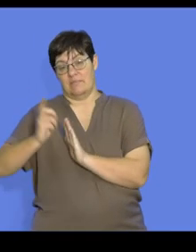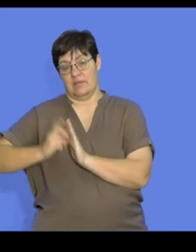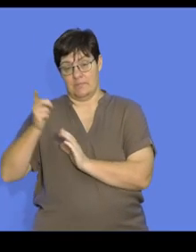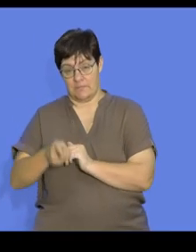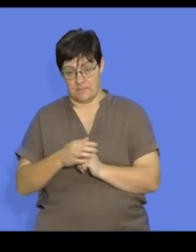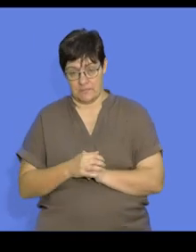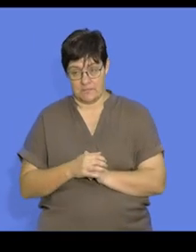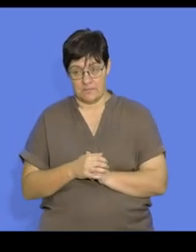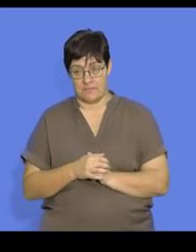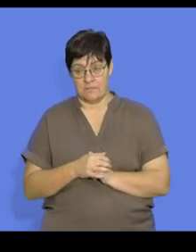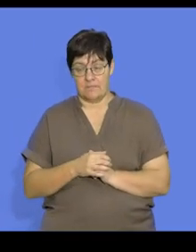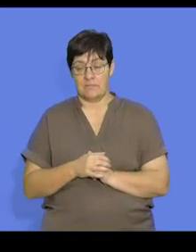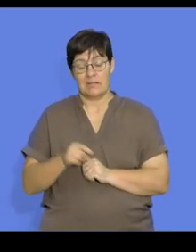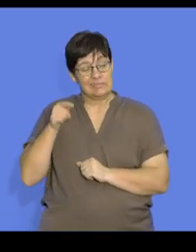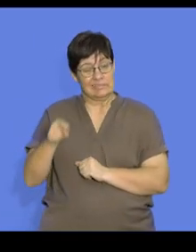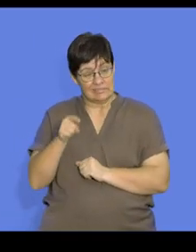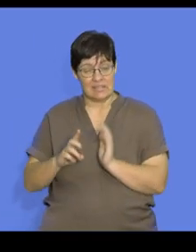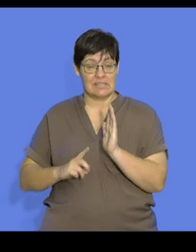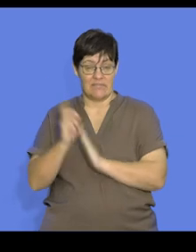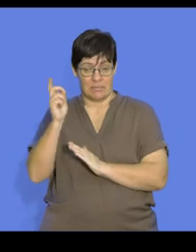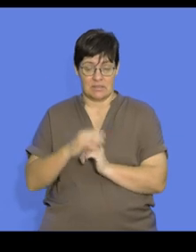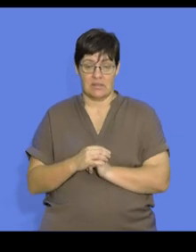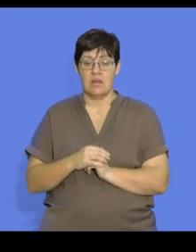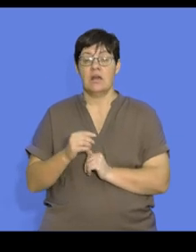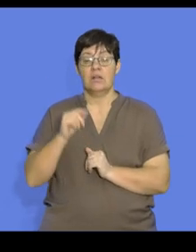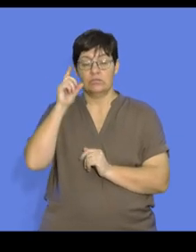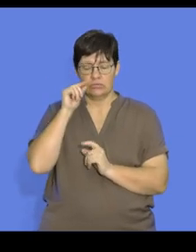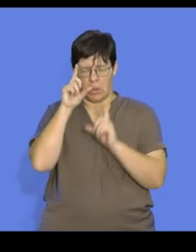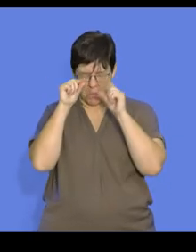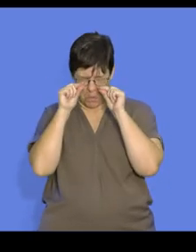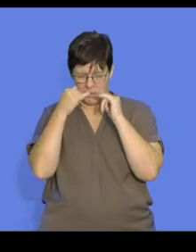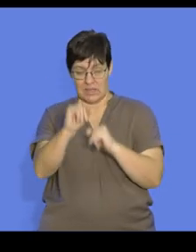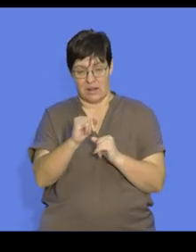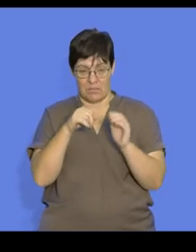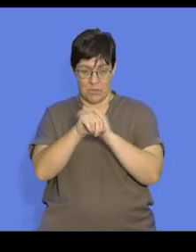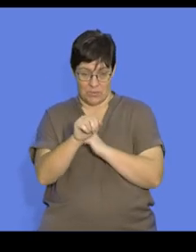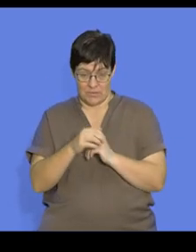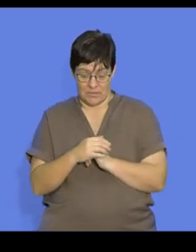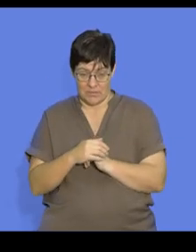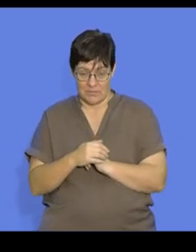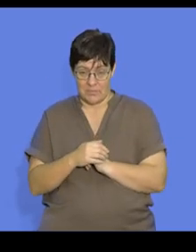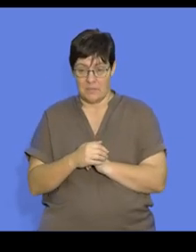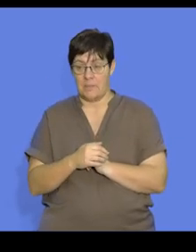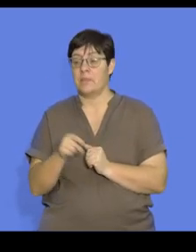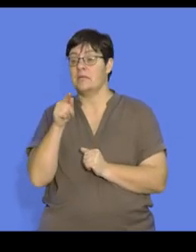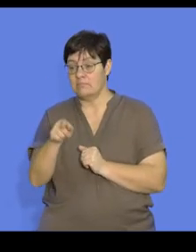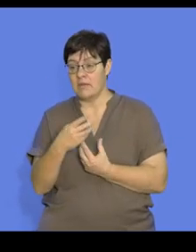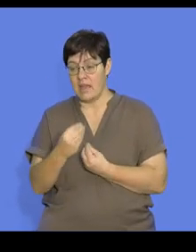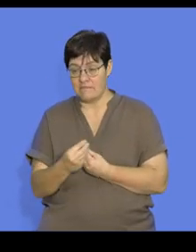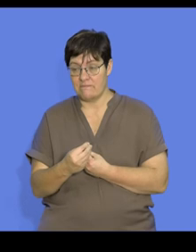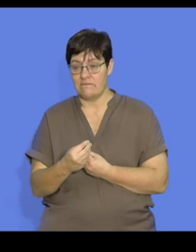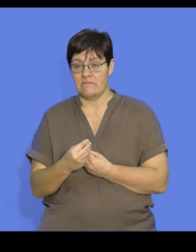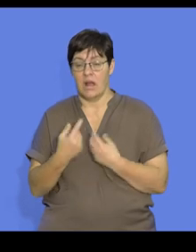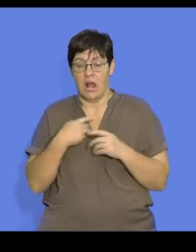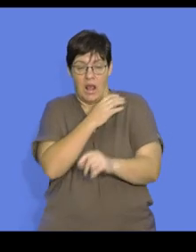Okay. So you'll find that in altricial development, the chick's eyes are often still closed after hatching. The